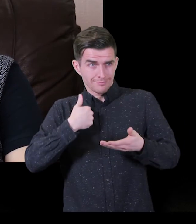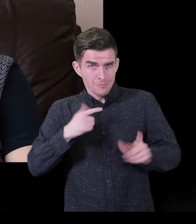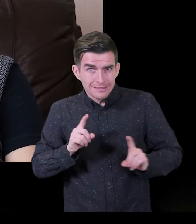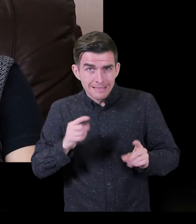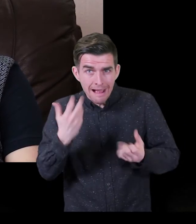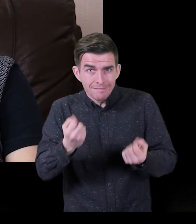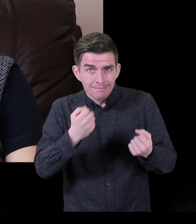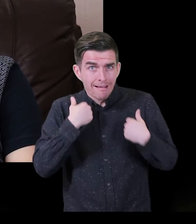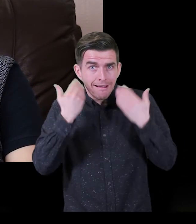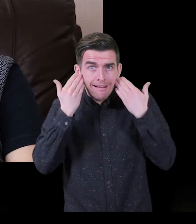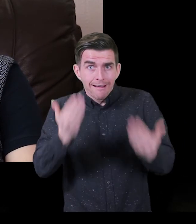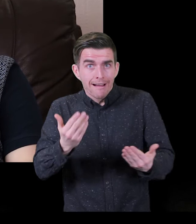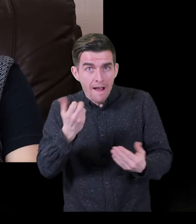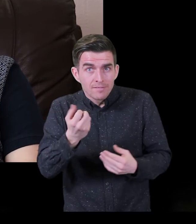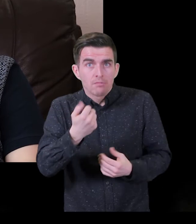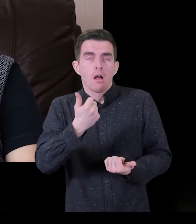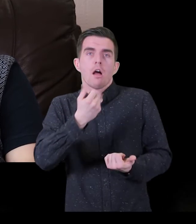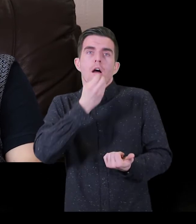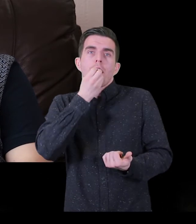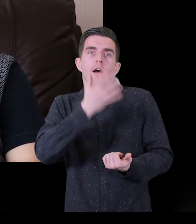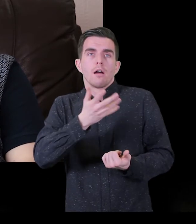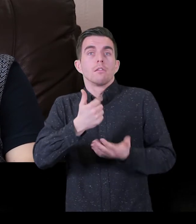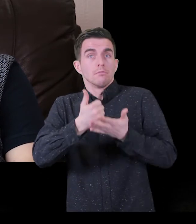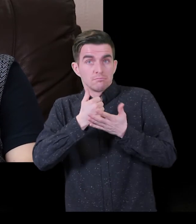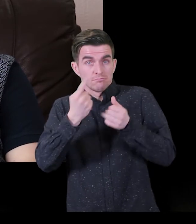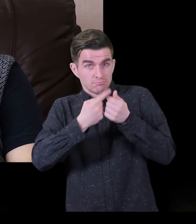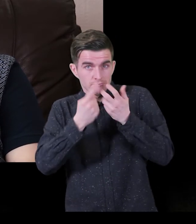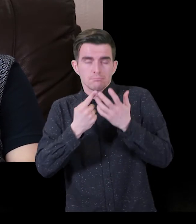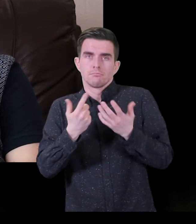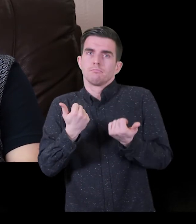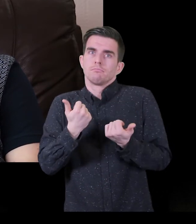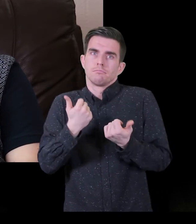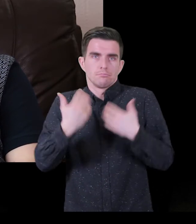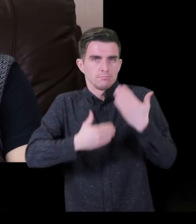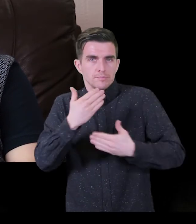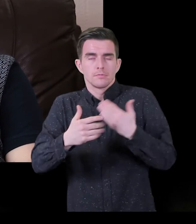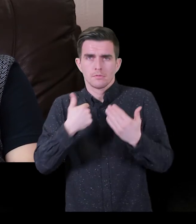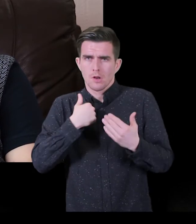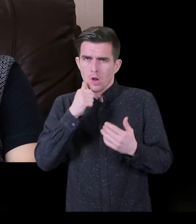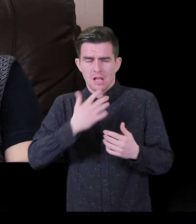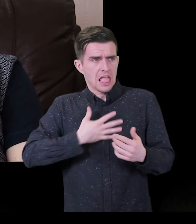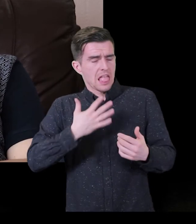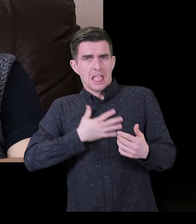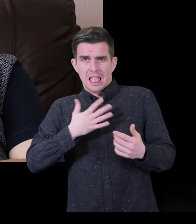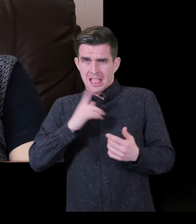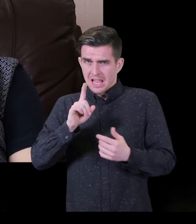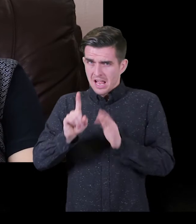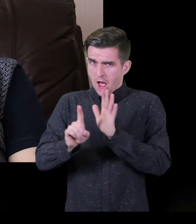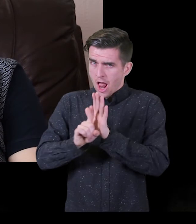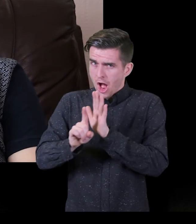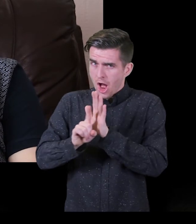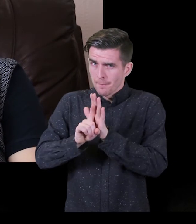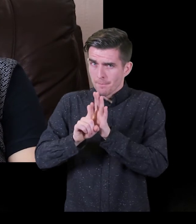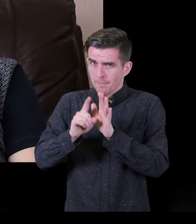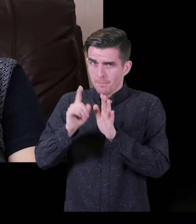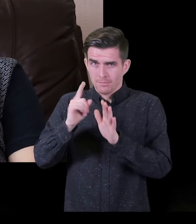never have even known existed at the time. One of the things they did for me that was a big help was I've always been worried